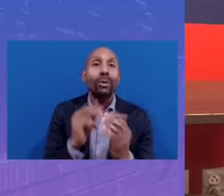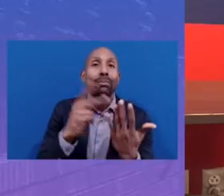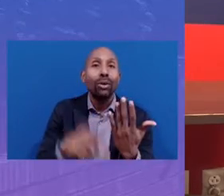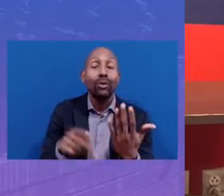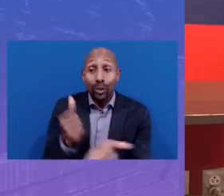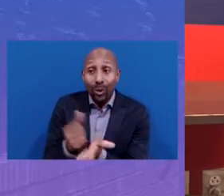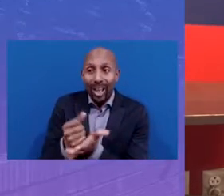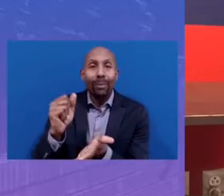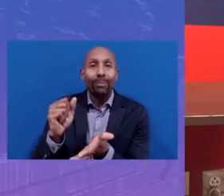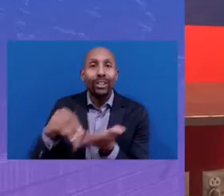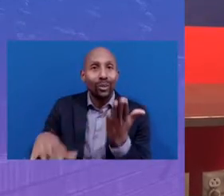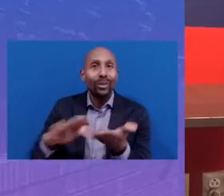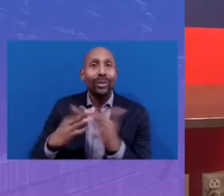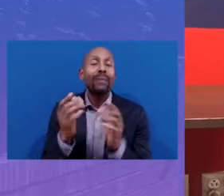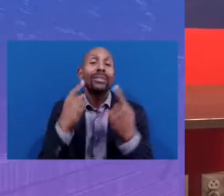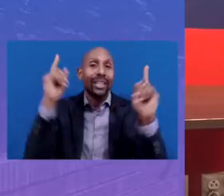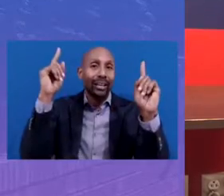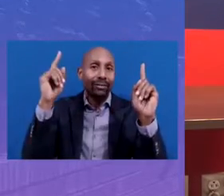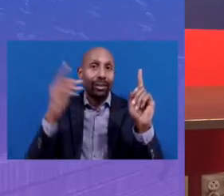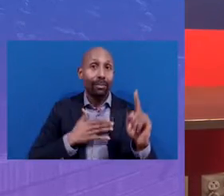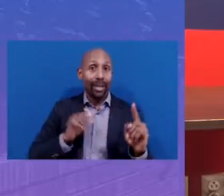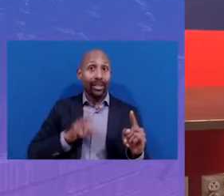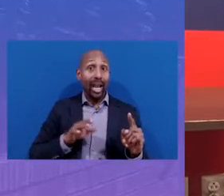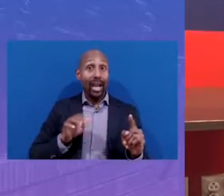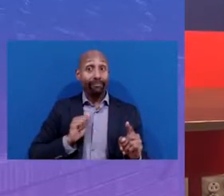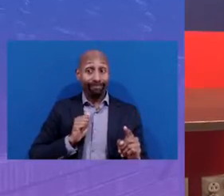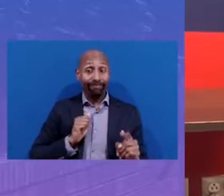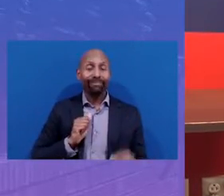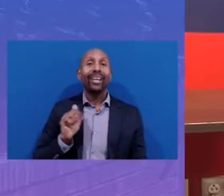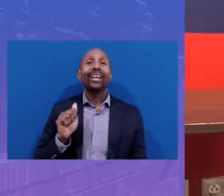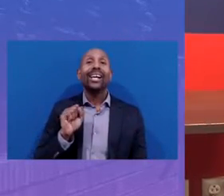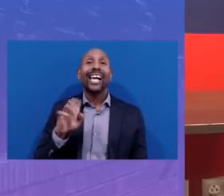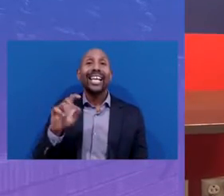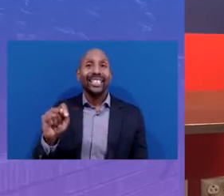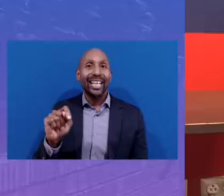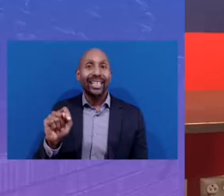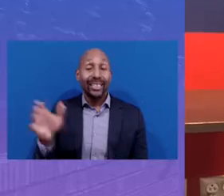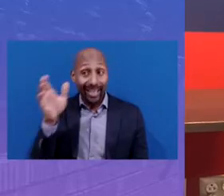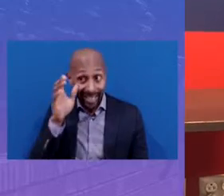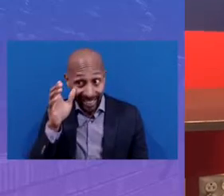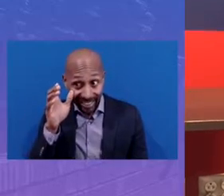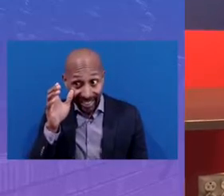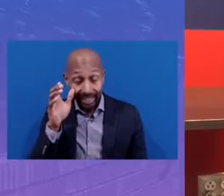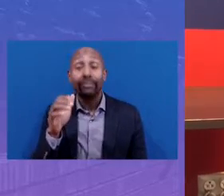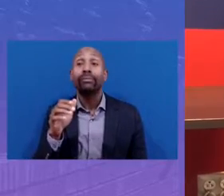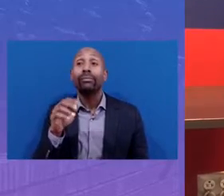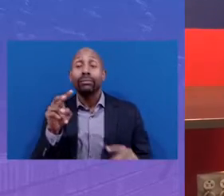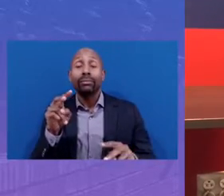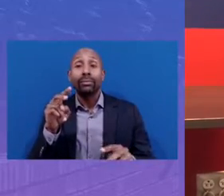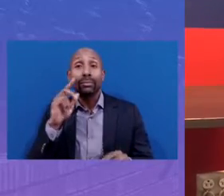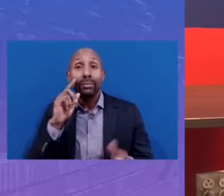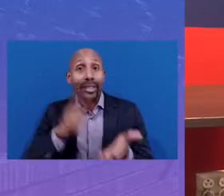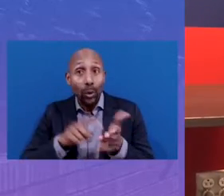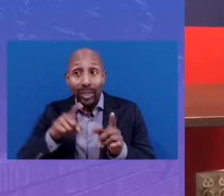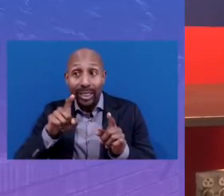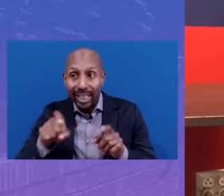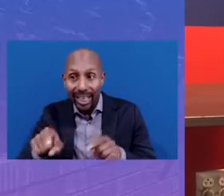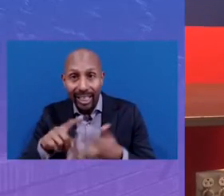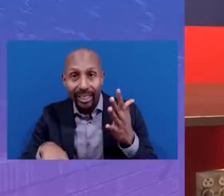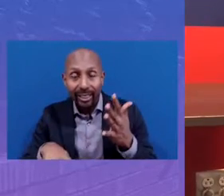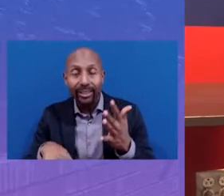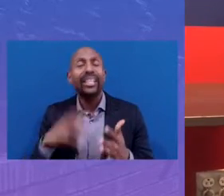help them become successful. My job is just to be an asset and to listen to the needs and also understand that our students are,